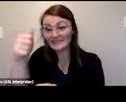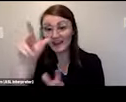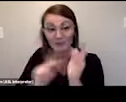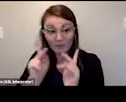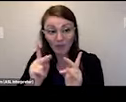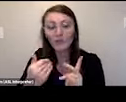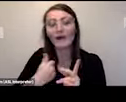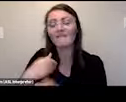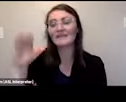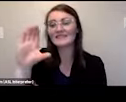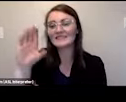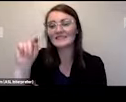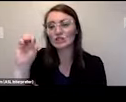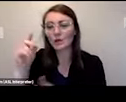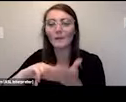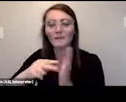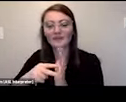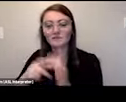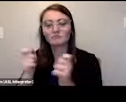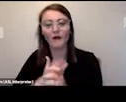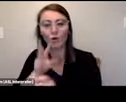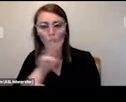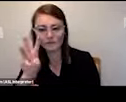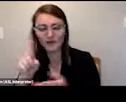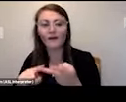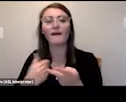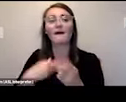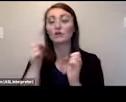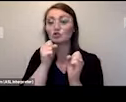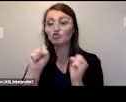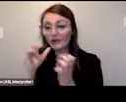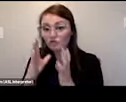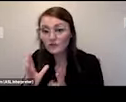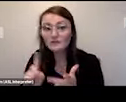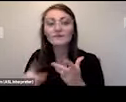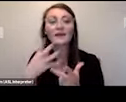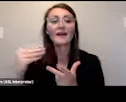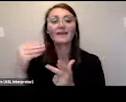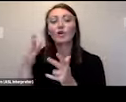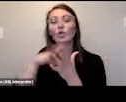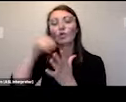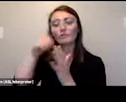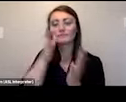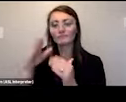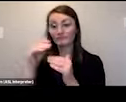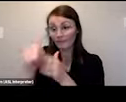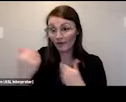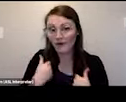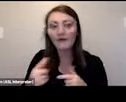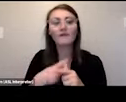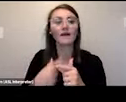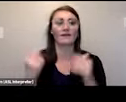is in charge of our website a strategist and a learning plan lead and we have been six other interns and that's including three